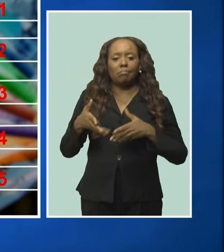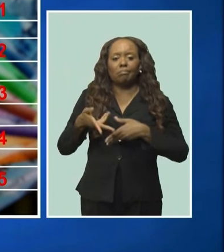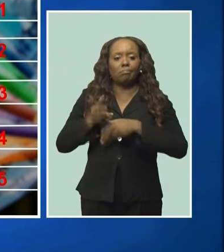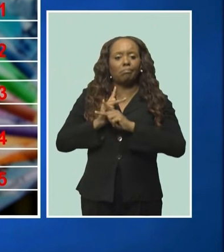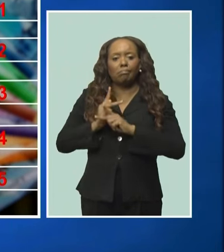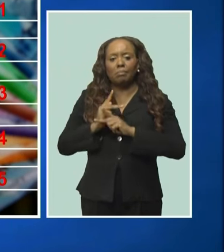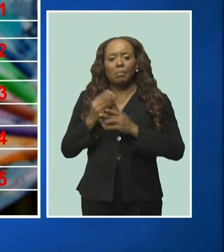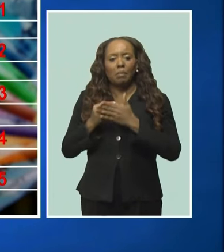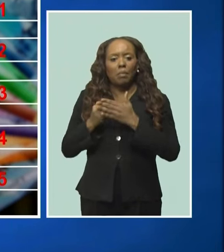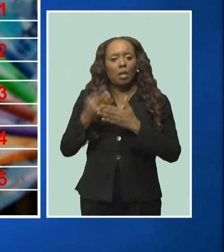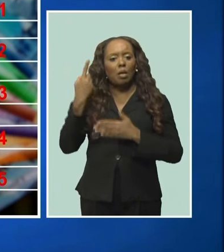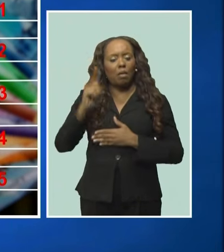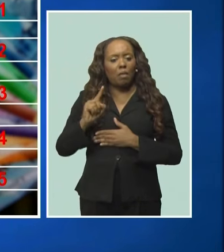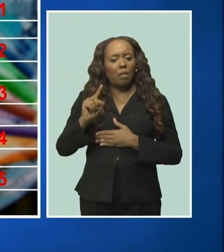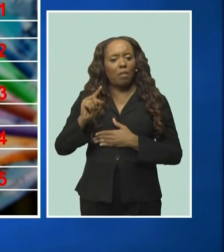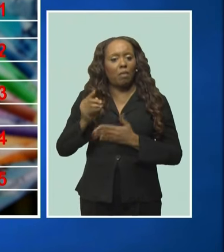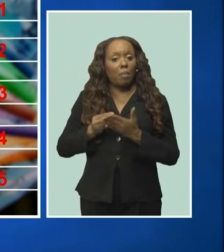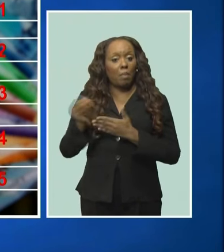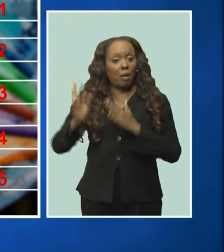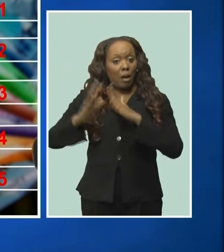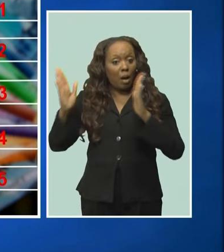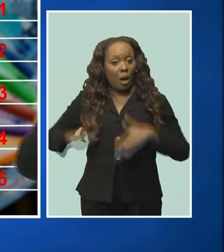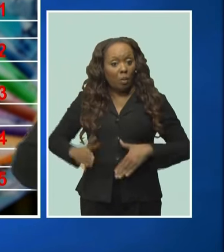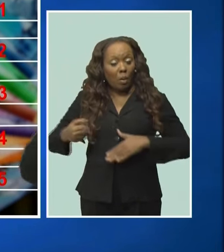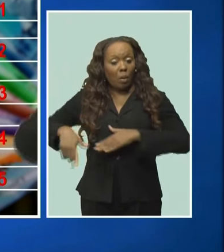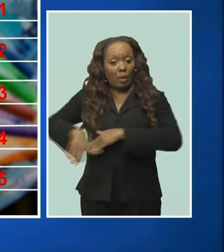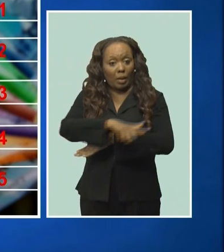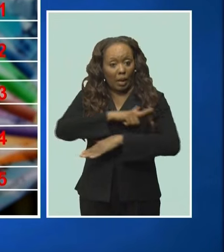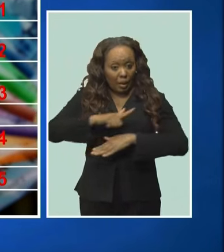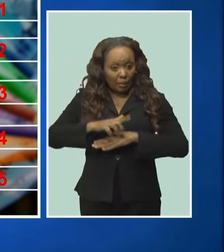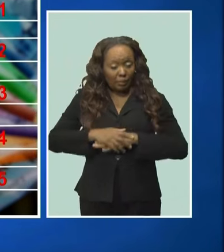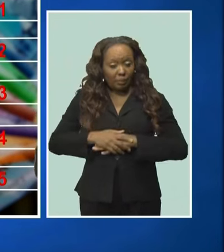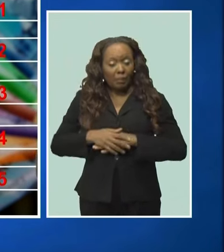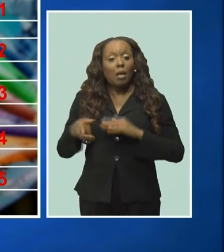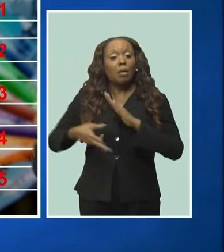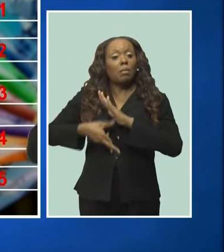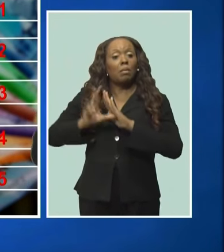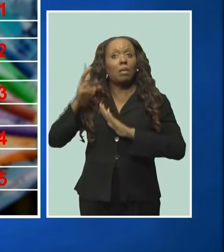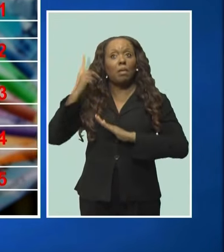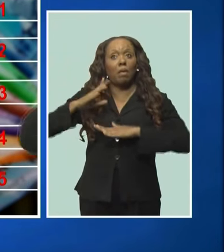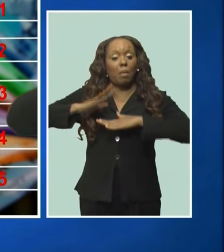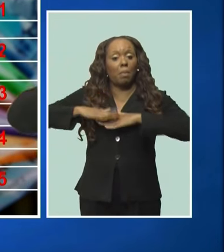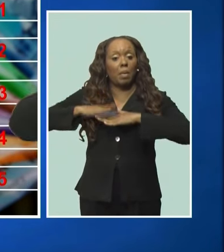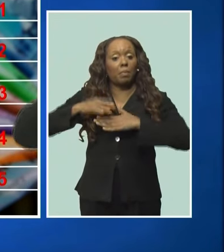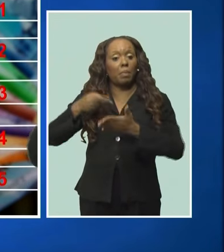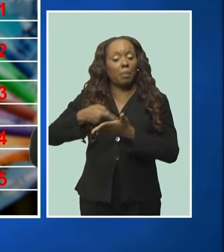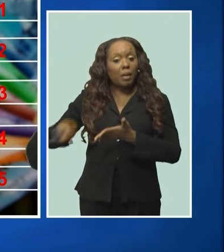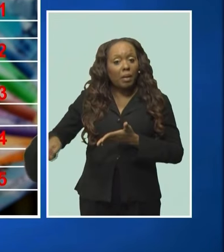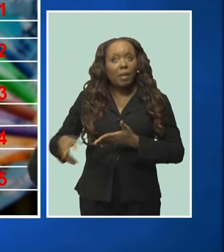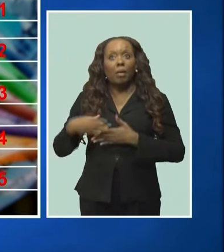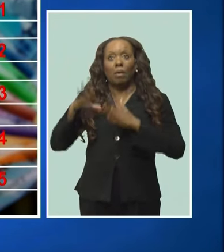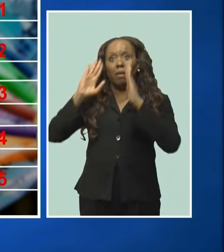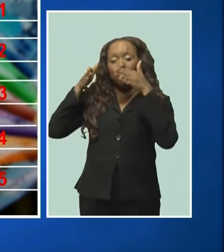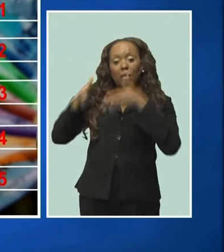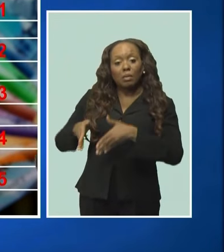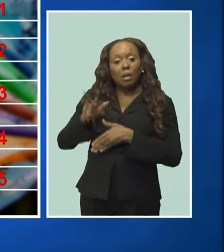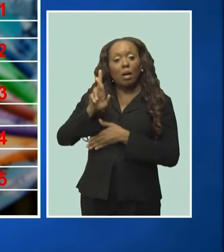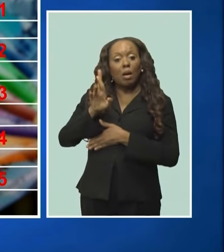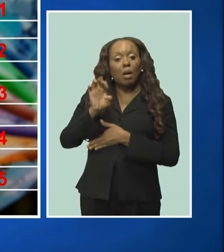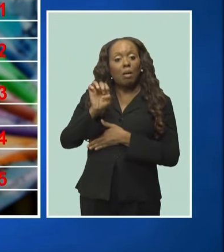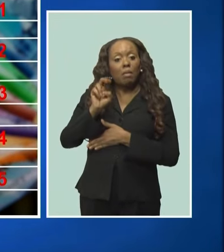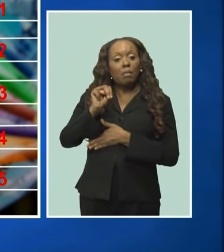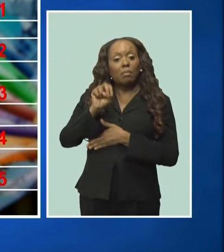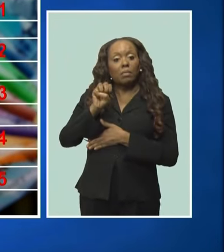process. A review of the minimum wages on the cards. We'll see some possible increases there. And there will be a focus on renewable